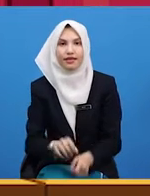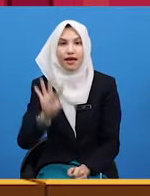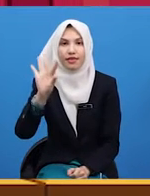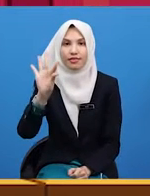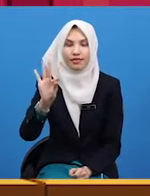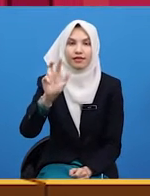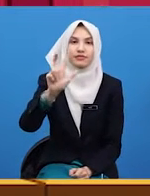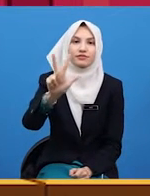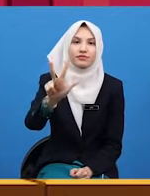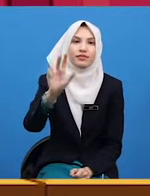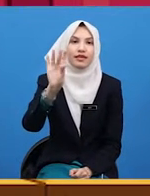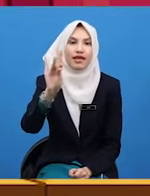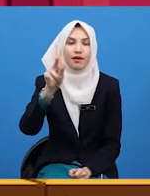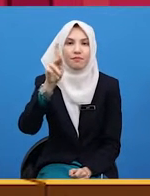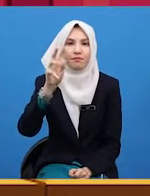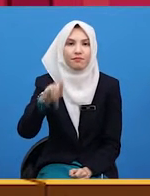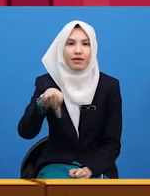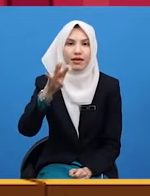.38 PM.